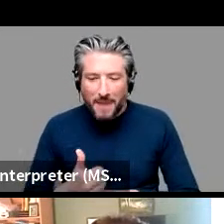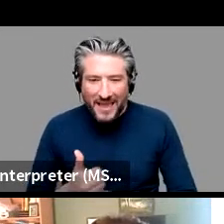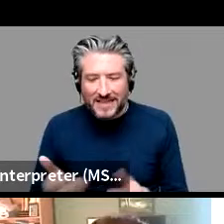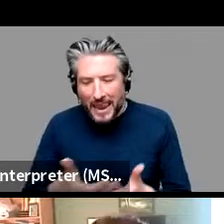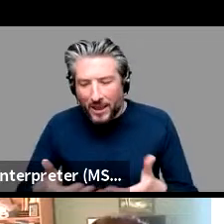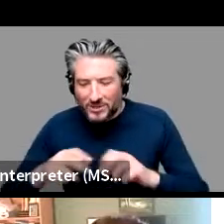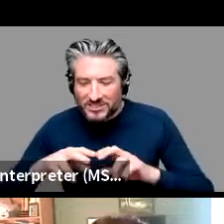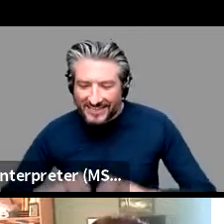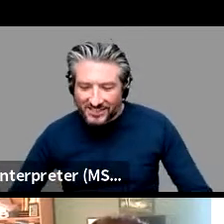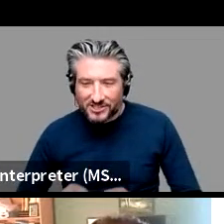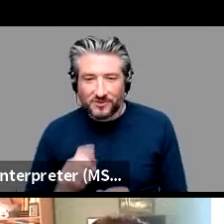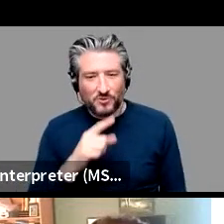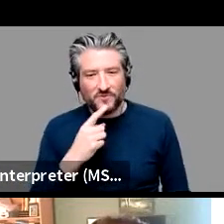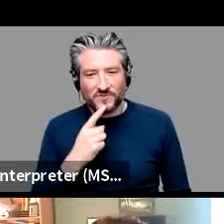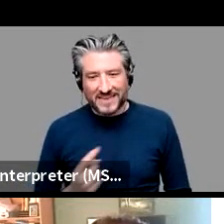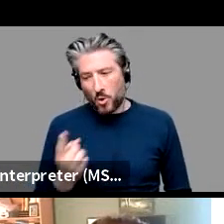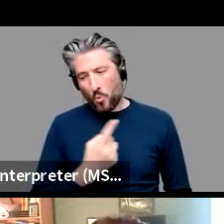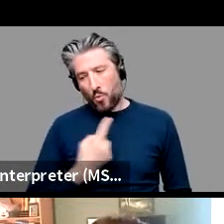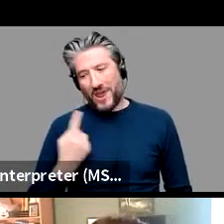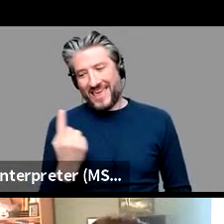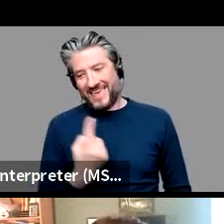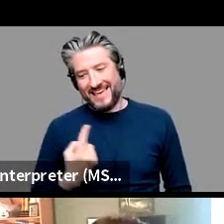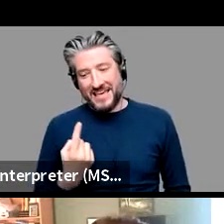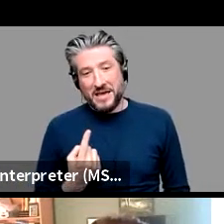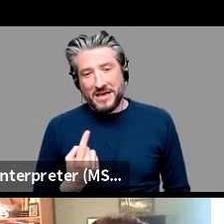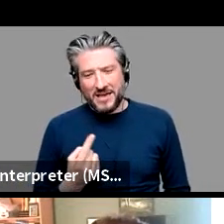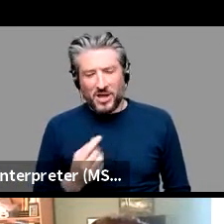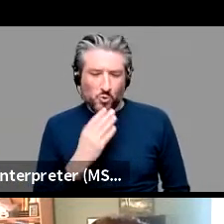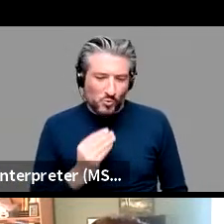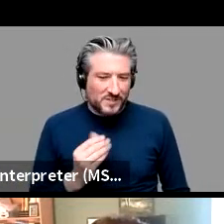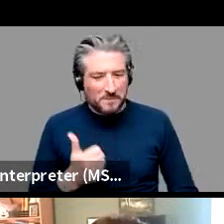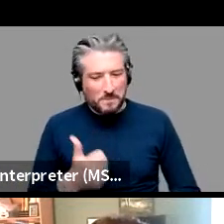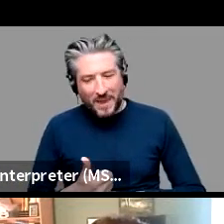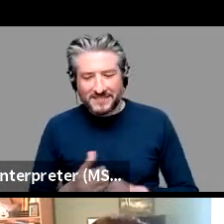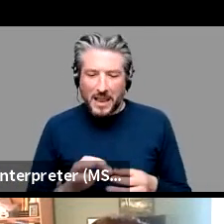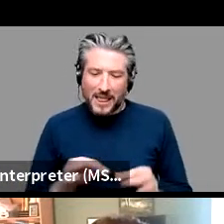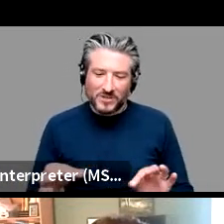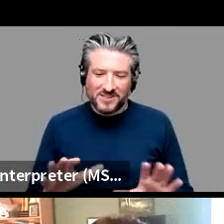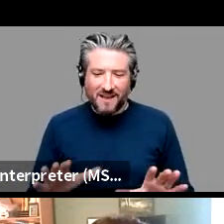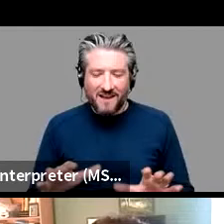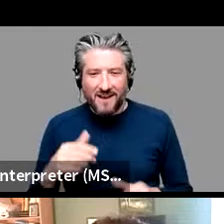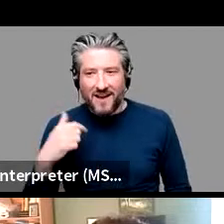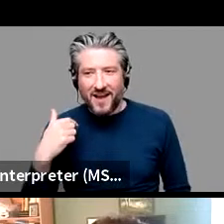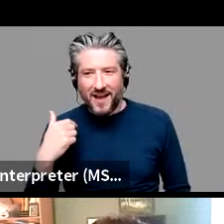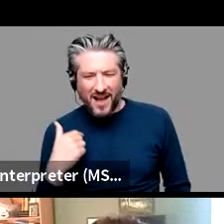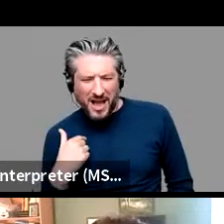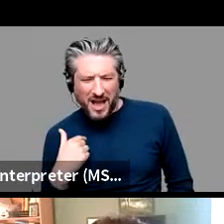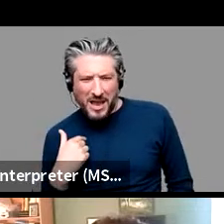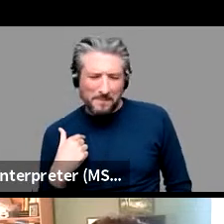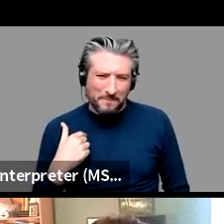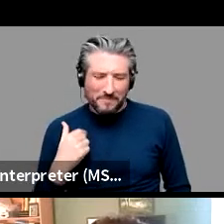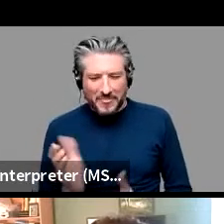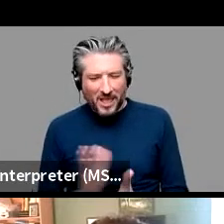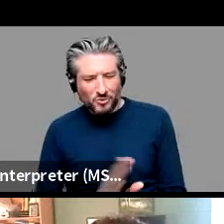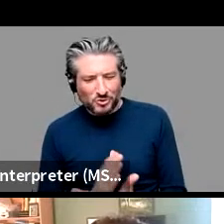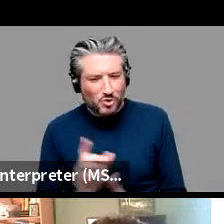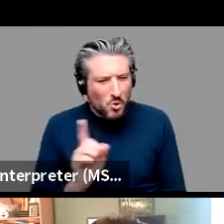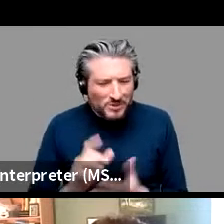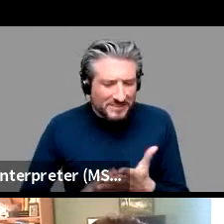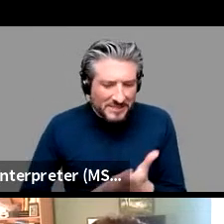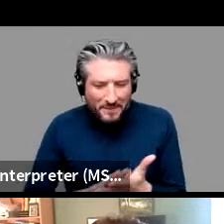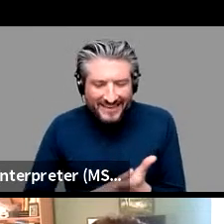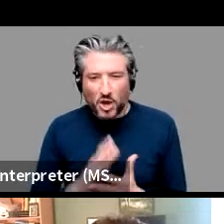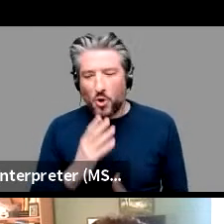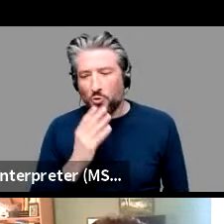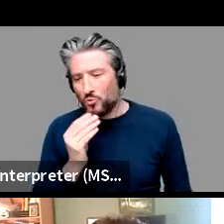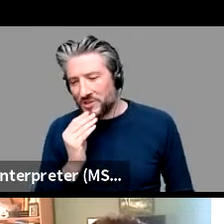said we usage-based linguists and you know i'm not quite sure what it means to be a usage-based linguist whether we